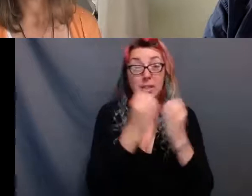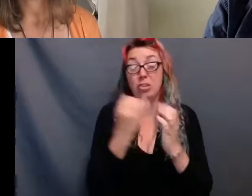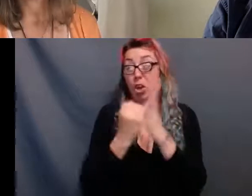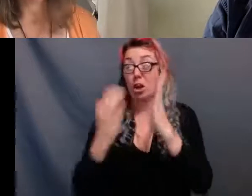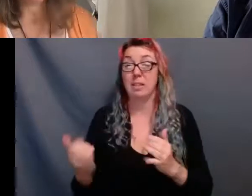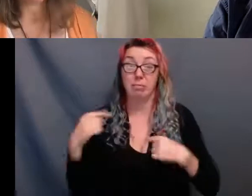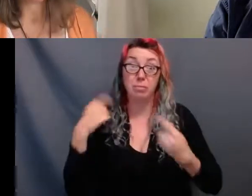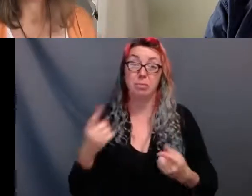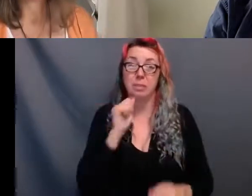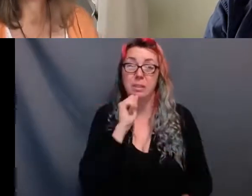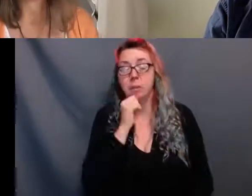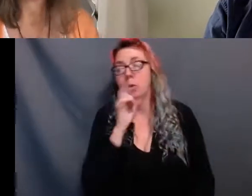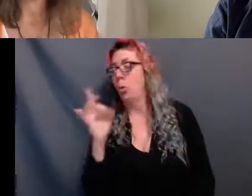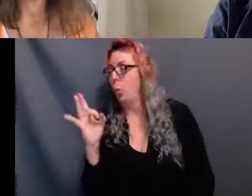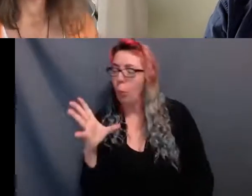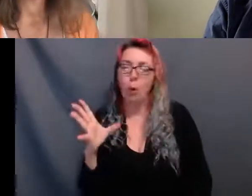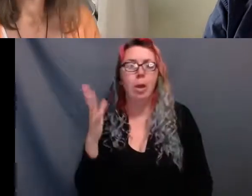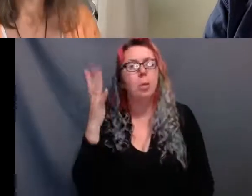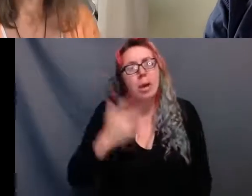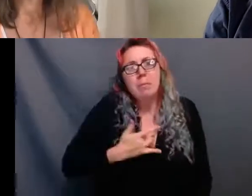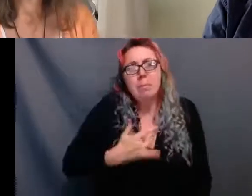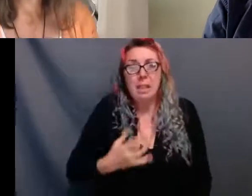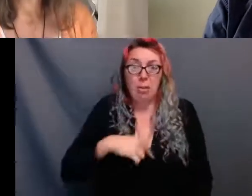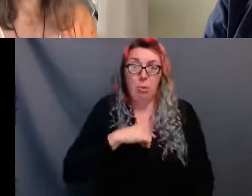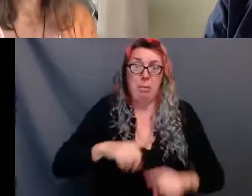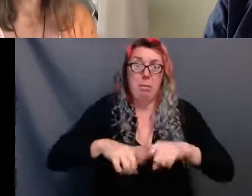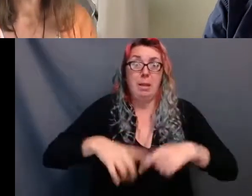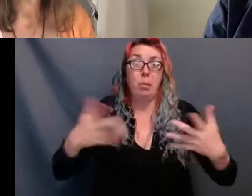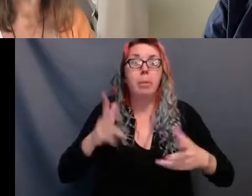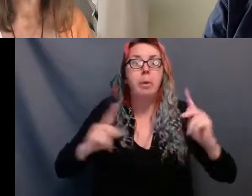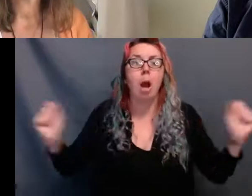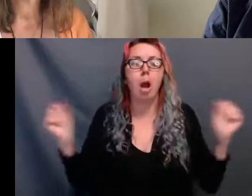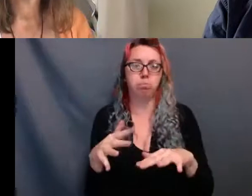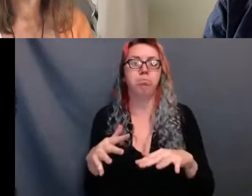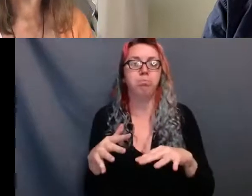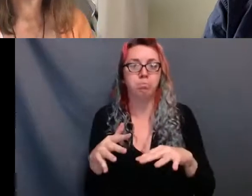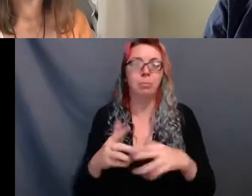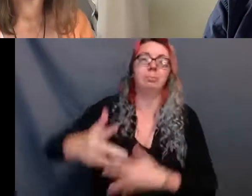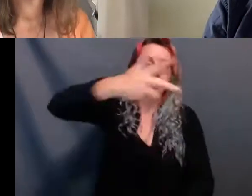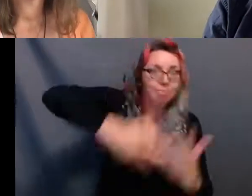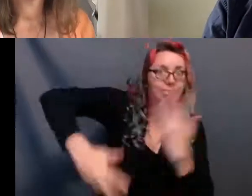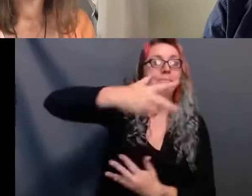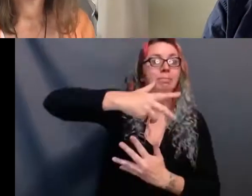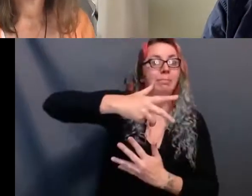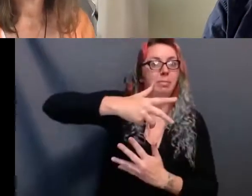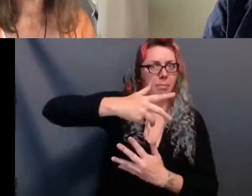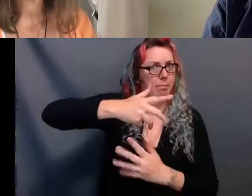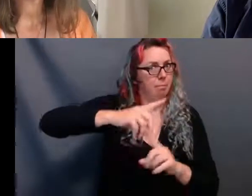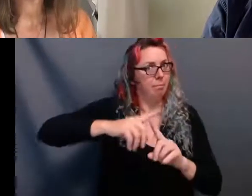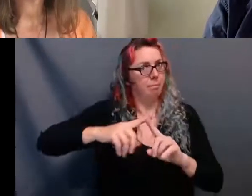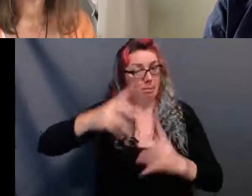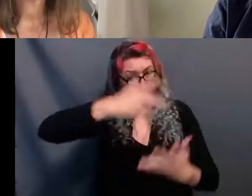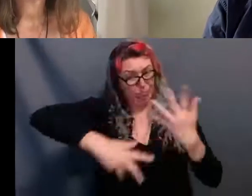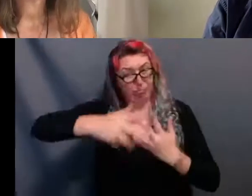upon the hosting of mass gatherings. But now, mass gatherings are not only dangerous but